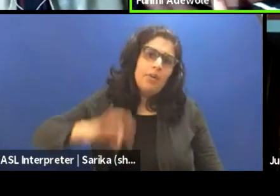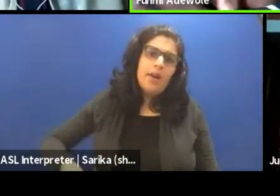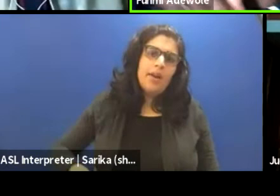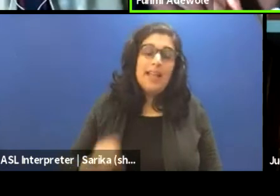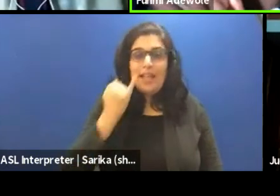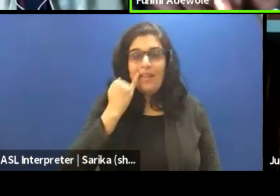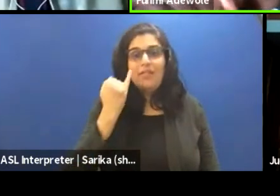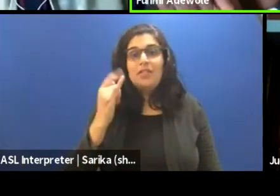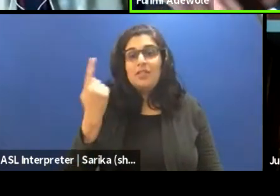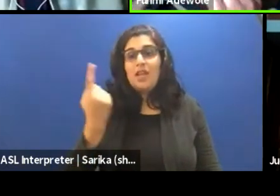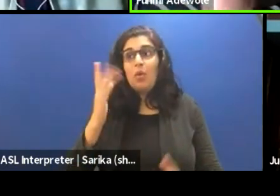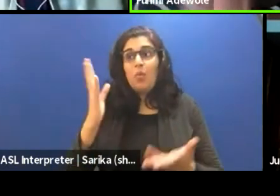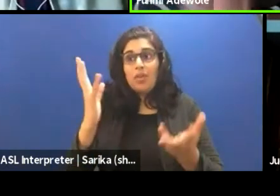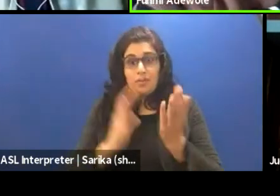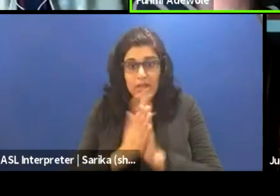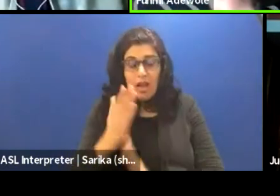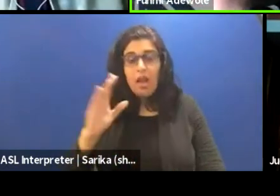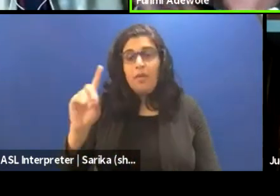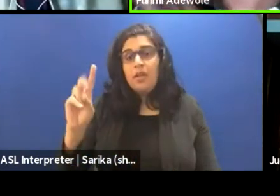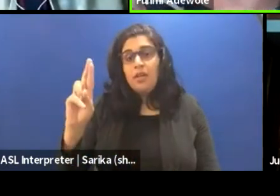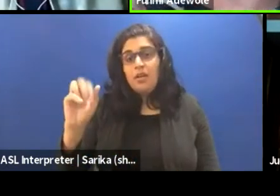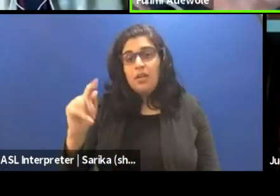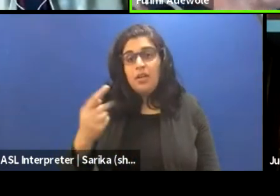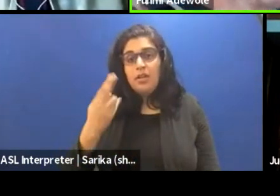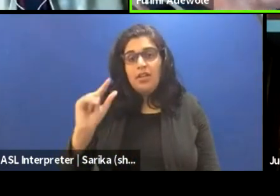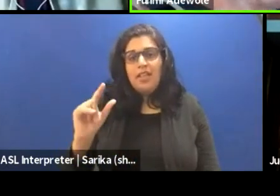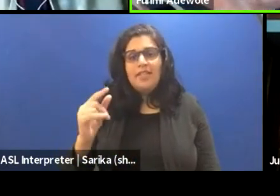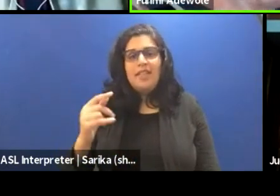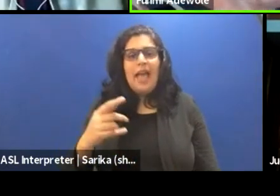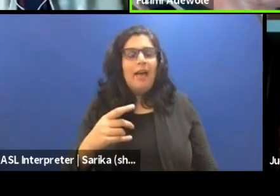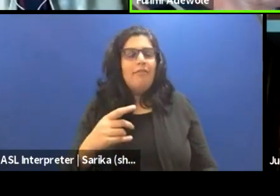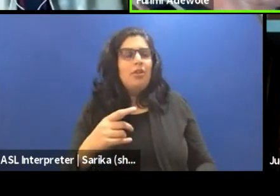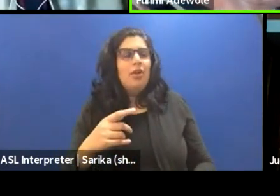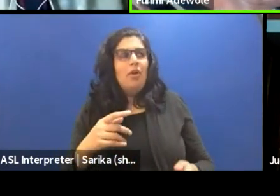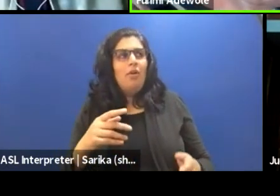have to always take a foreign reference point.